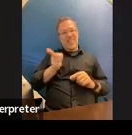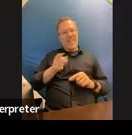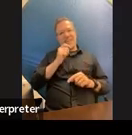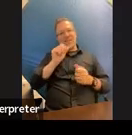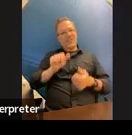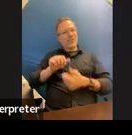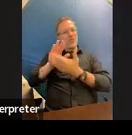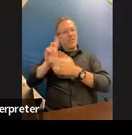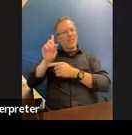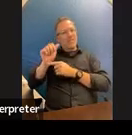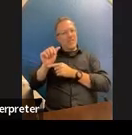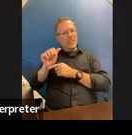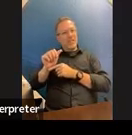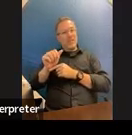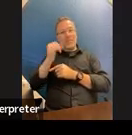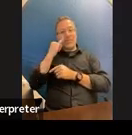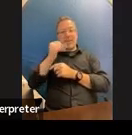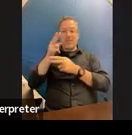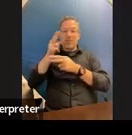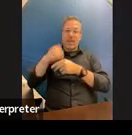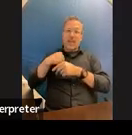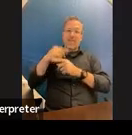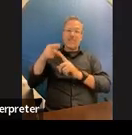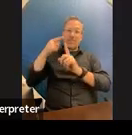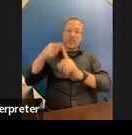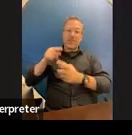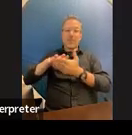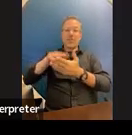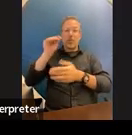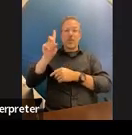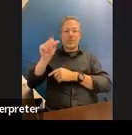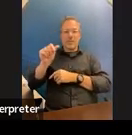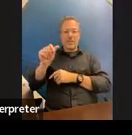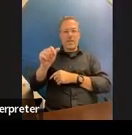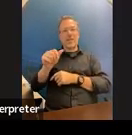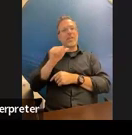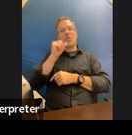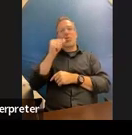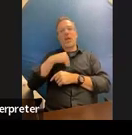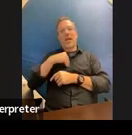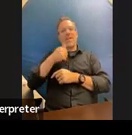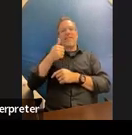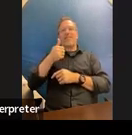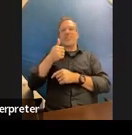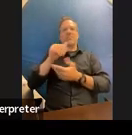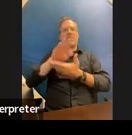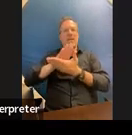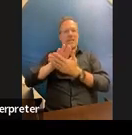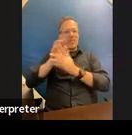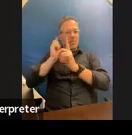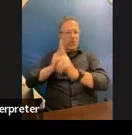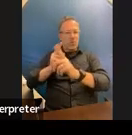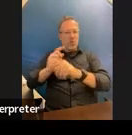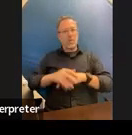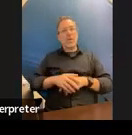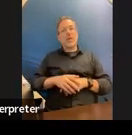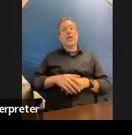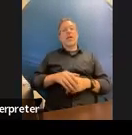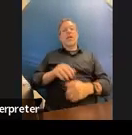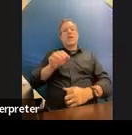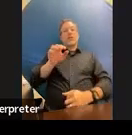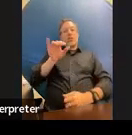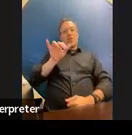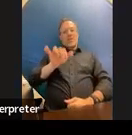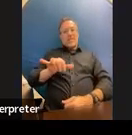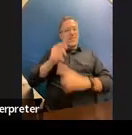identified this child with specific learning disability but you don't have any academic goals so if you're going to do that putting them on consult is